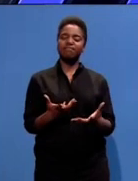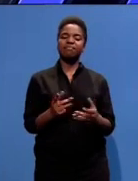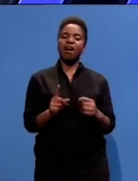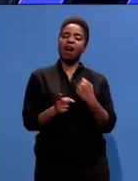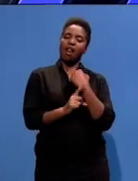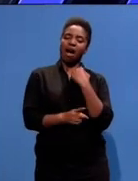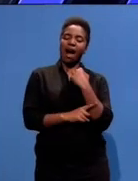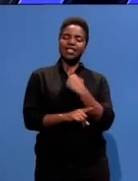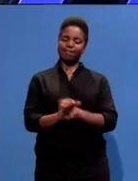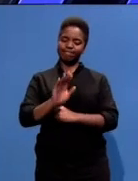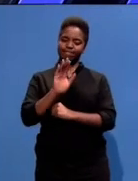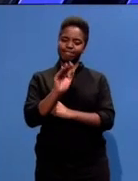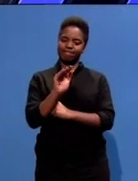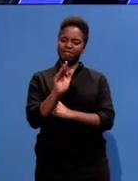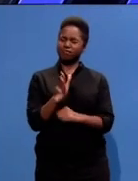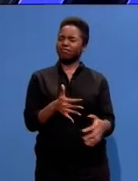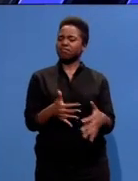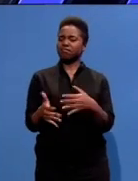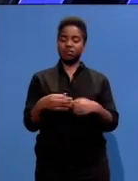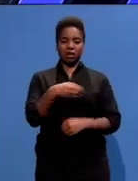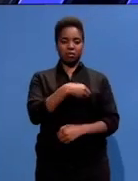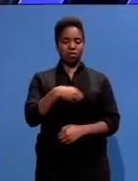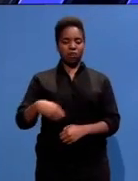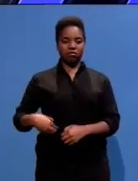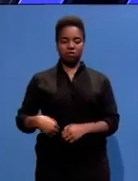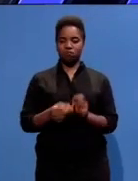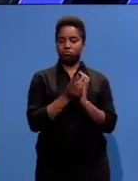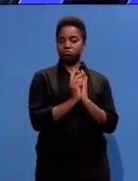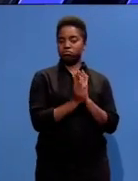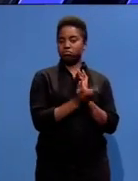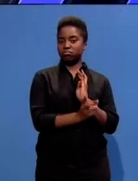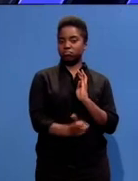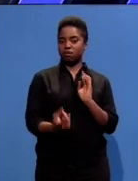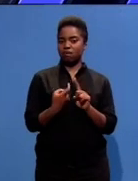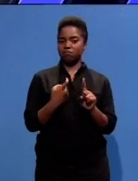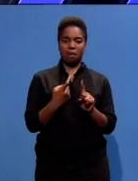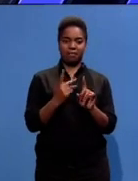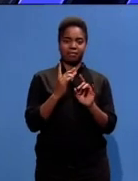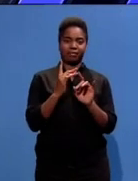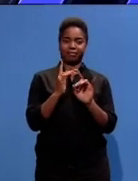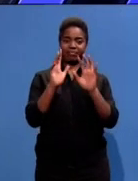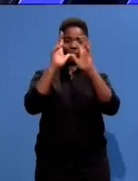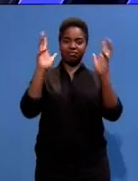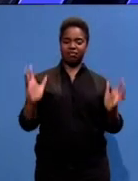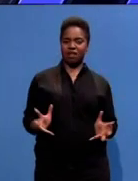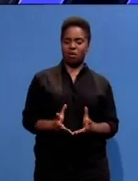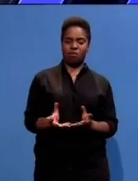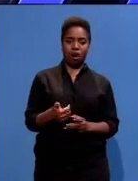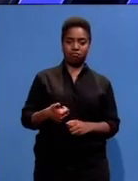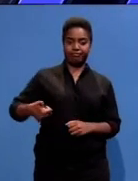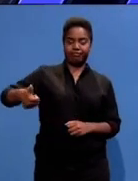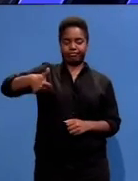people from just about every walk of life but more especially people who rule over and reign over and